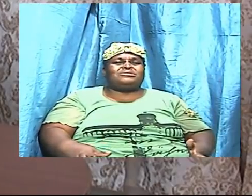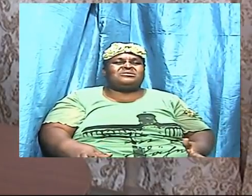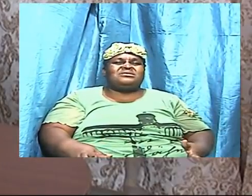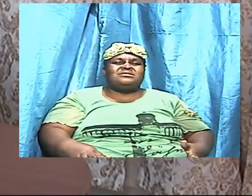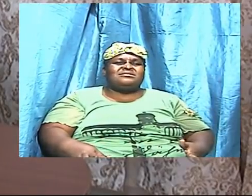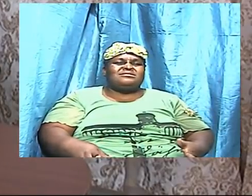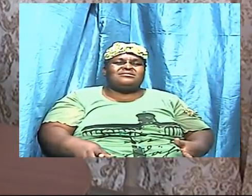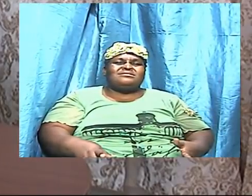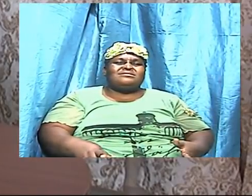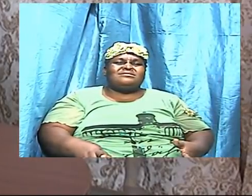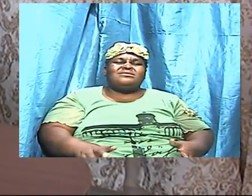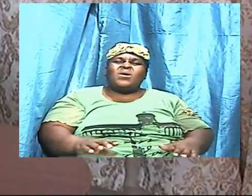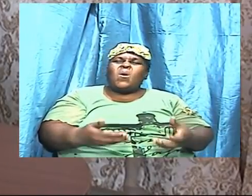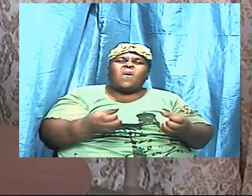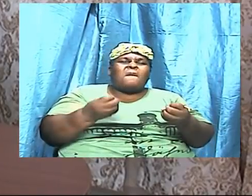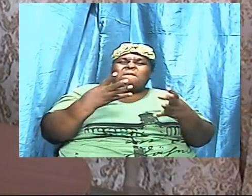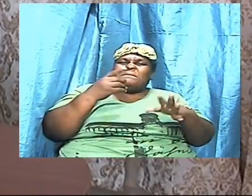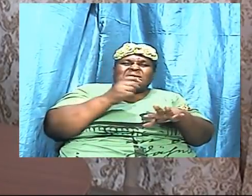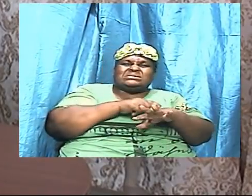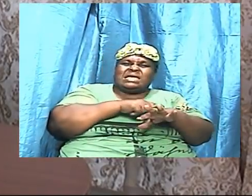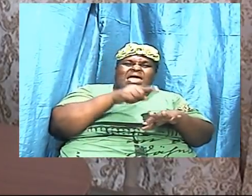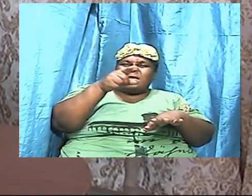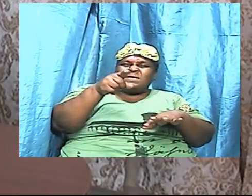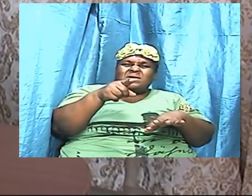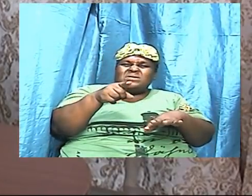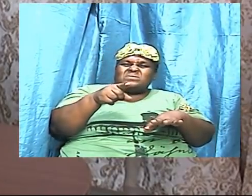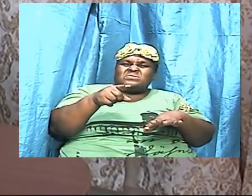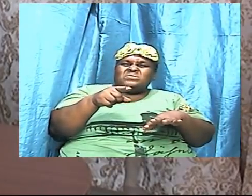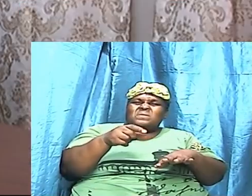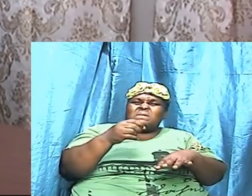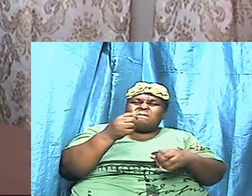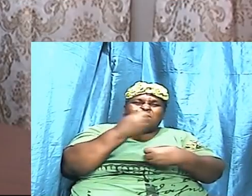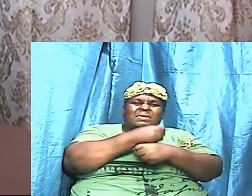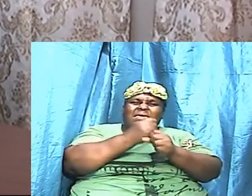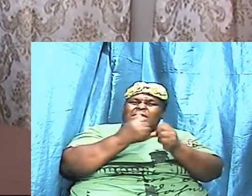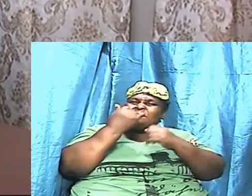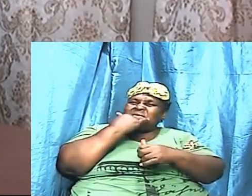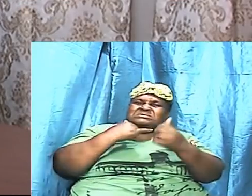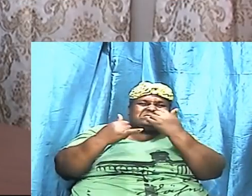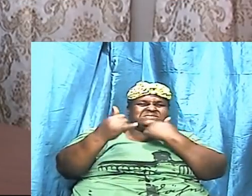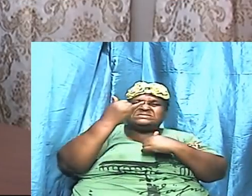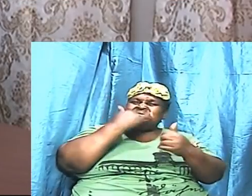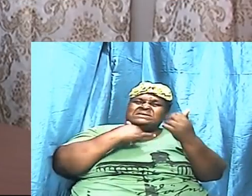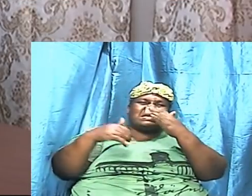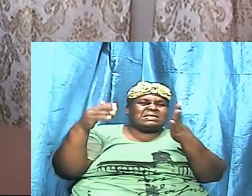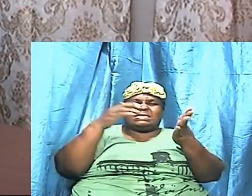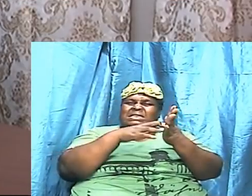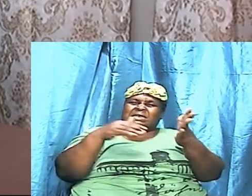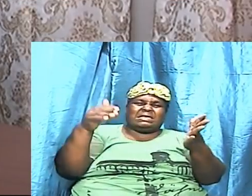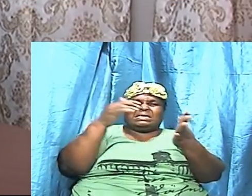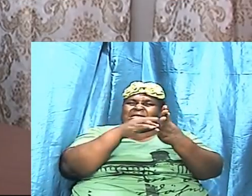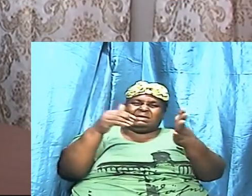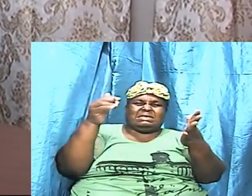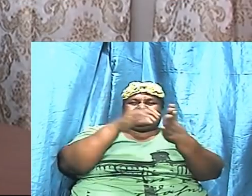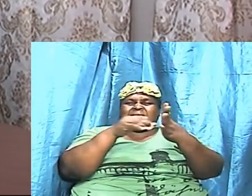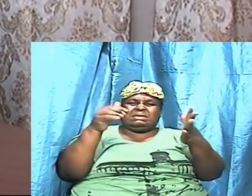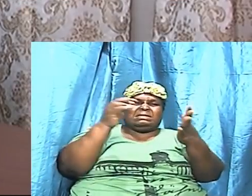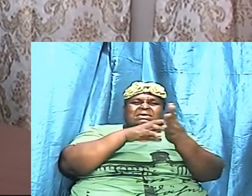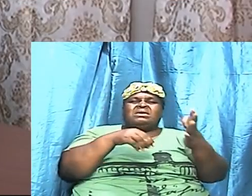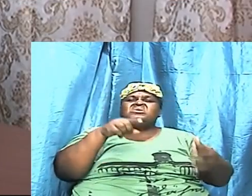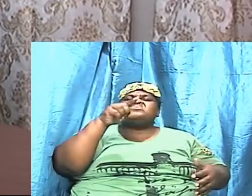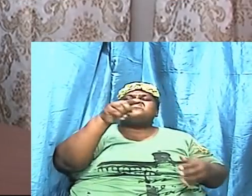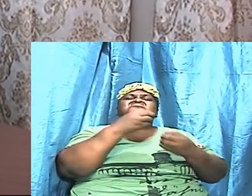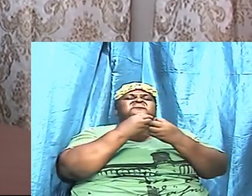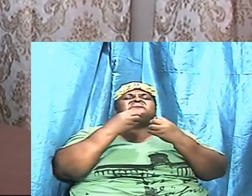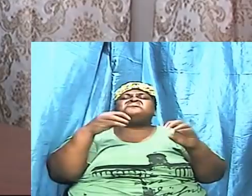you see how many times you have done the same thing over and over you are a